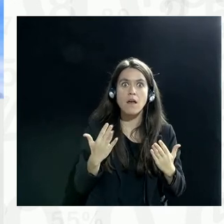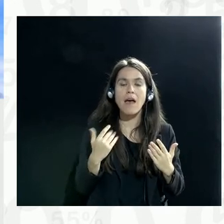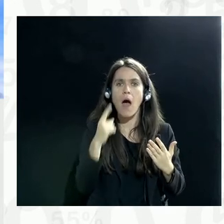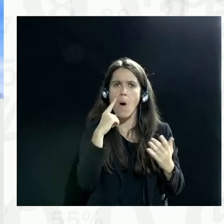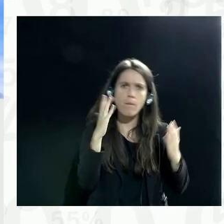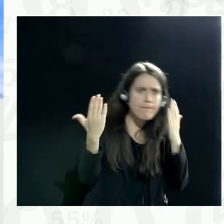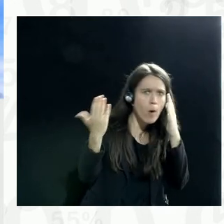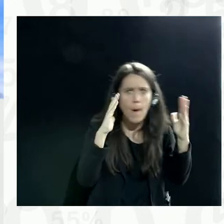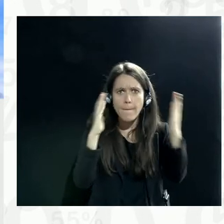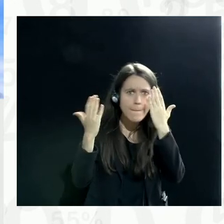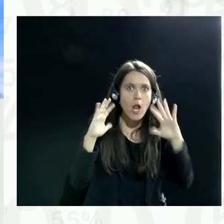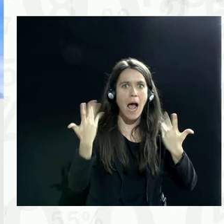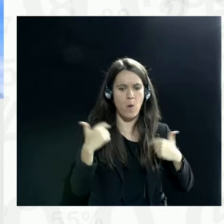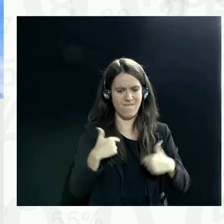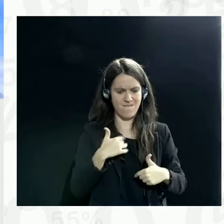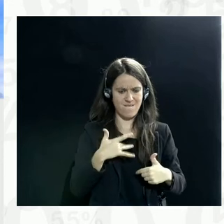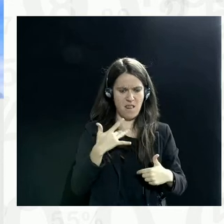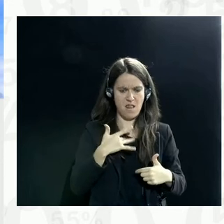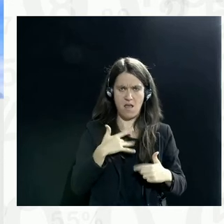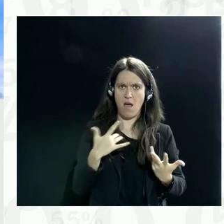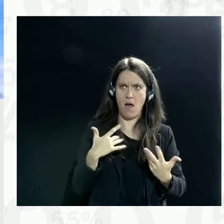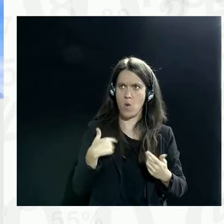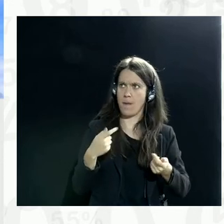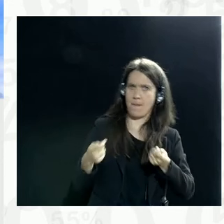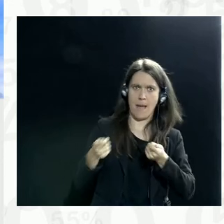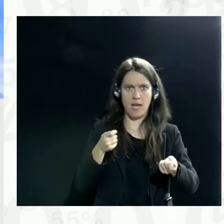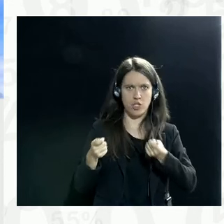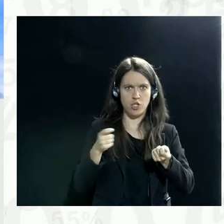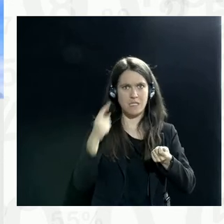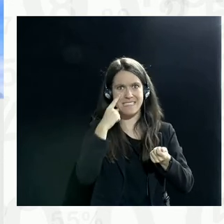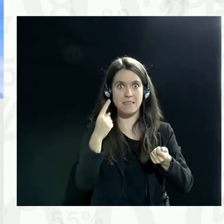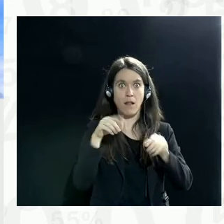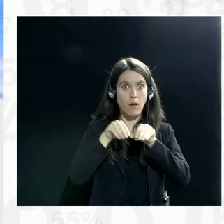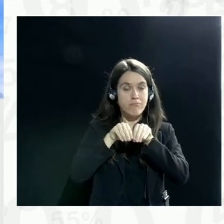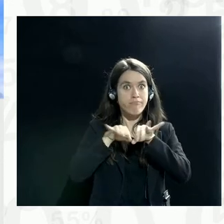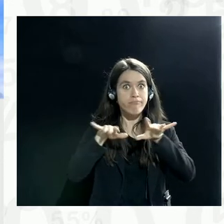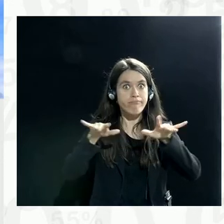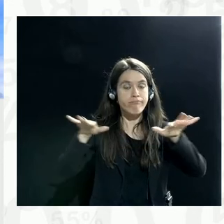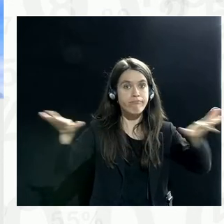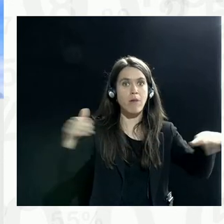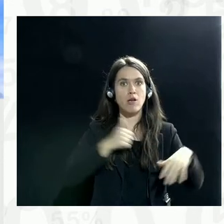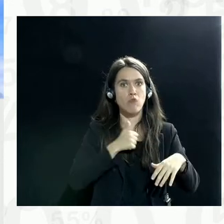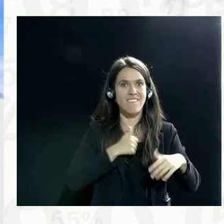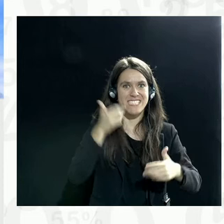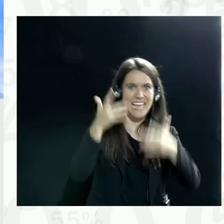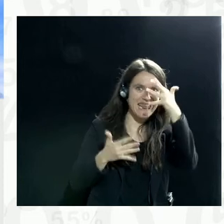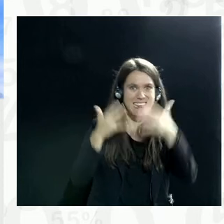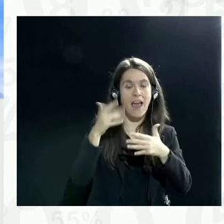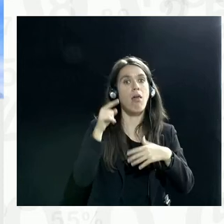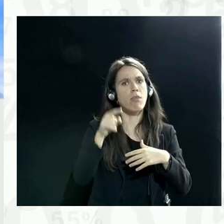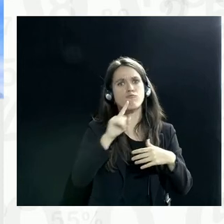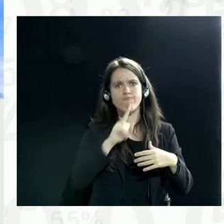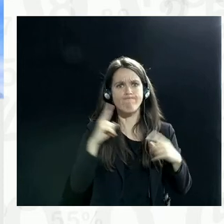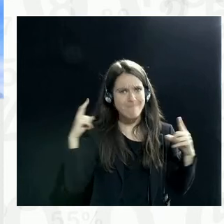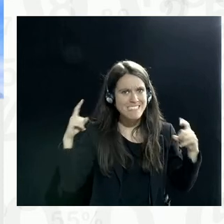to look at how we can manage the use and the expansion of private sector data. This is a very, very difficult